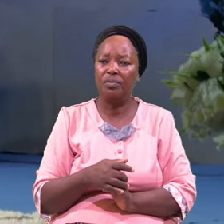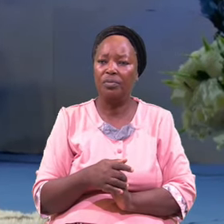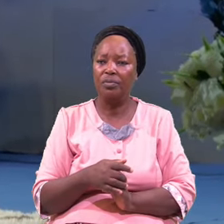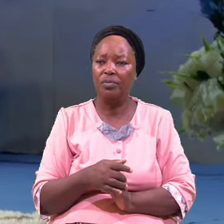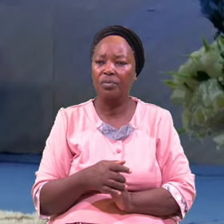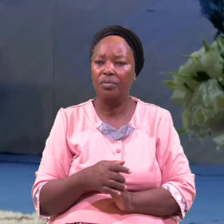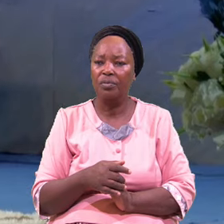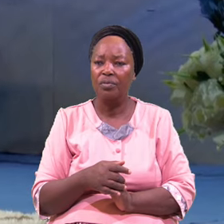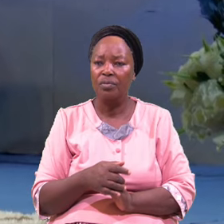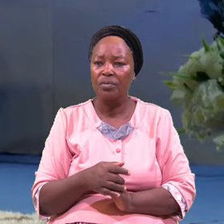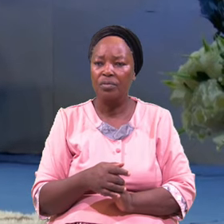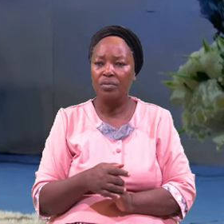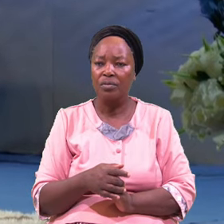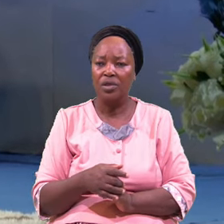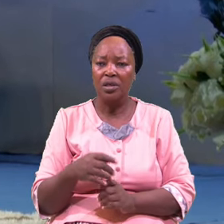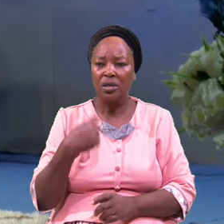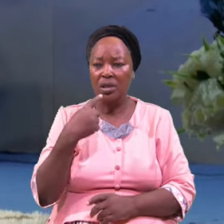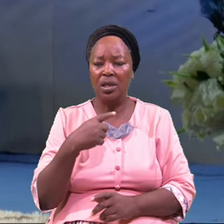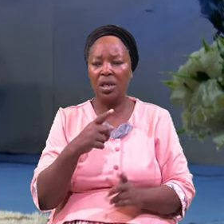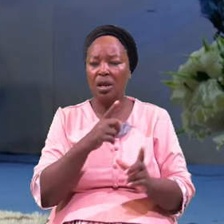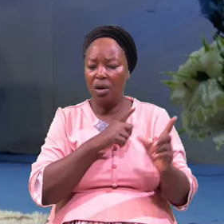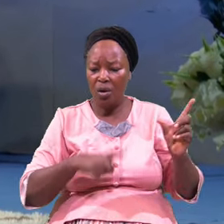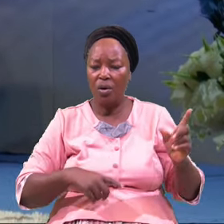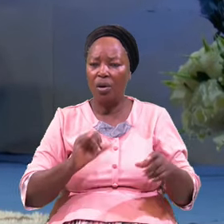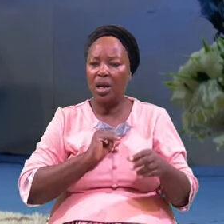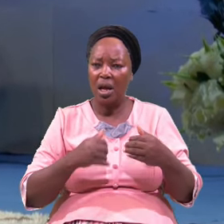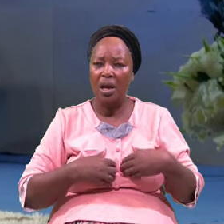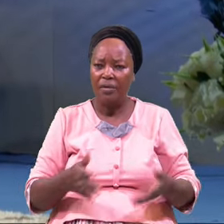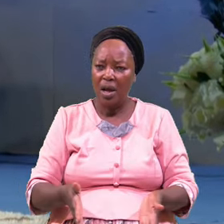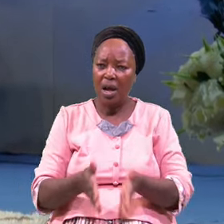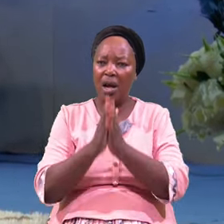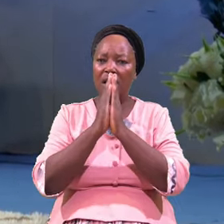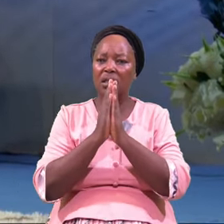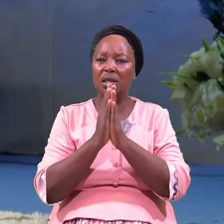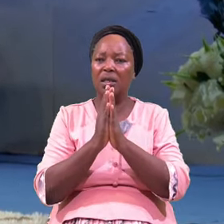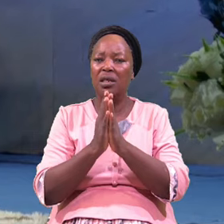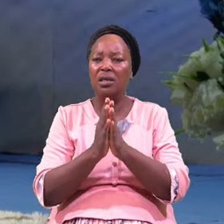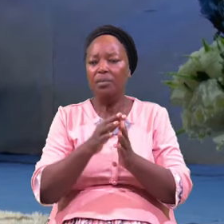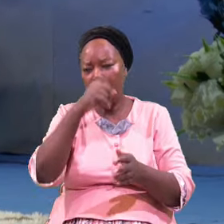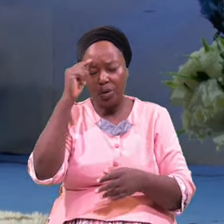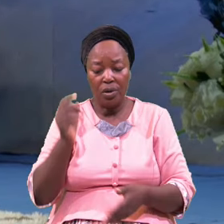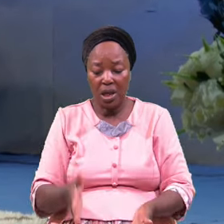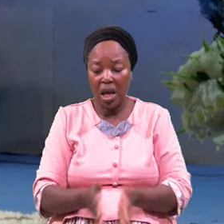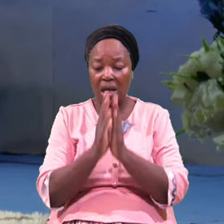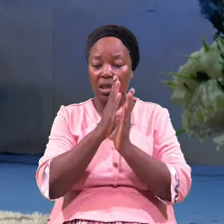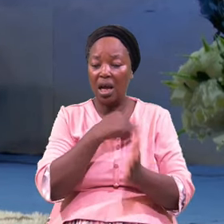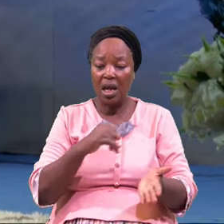Say Lord I Have Ask Ask And It Shall Be Given Unto You